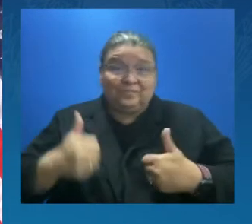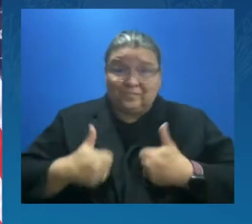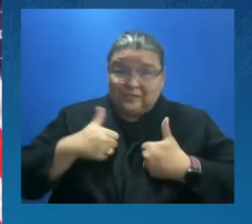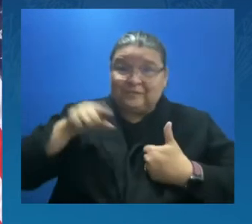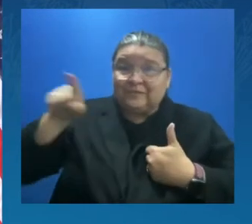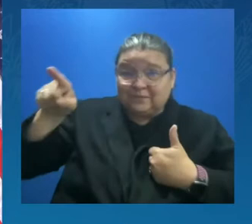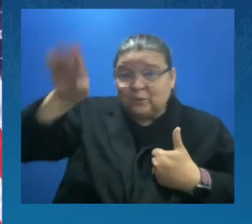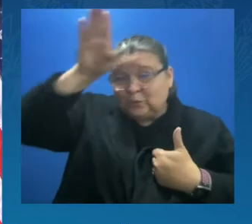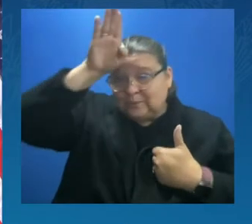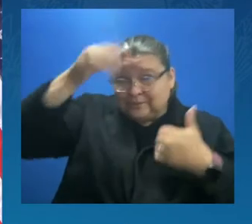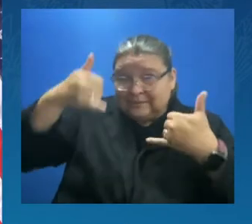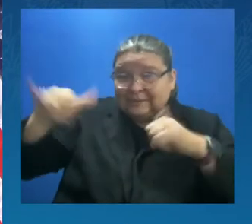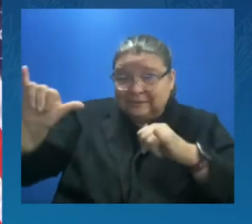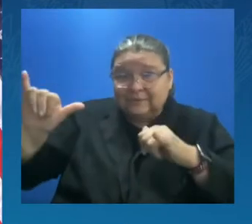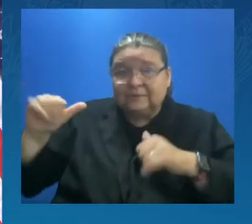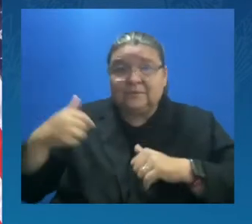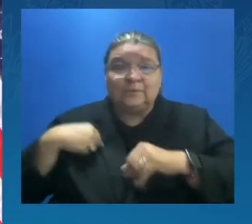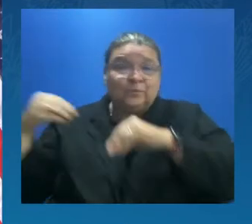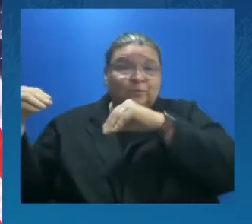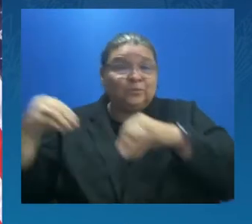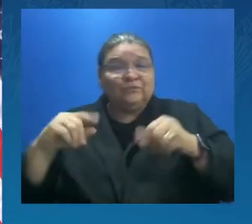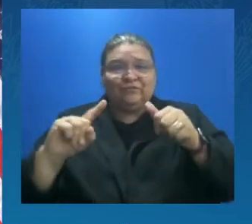love for your neighbor.